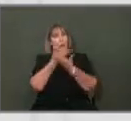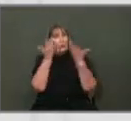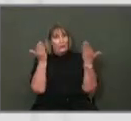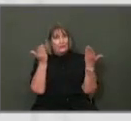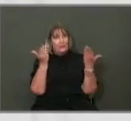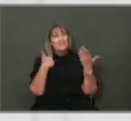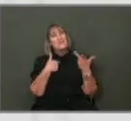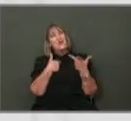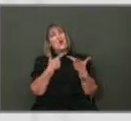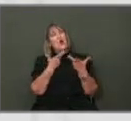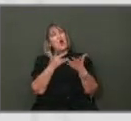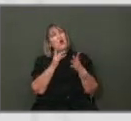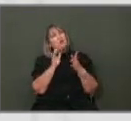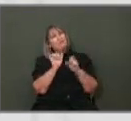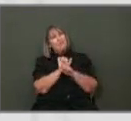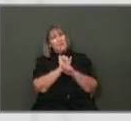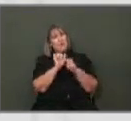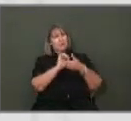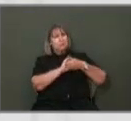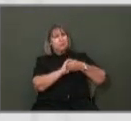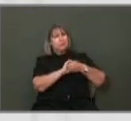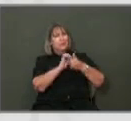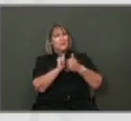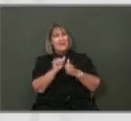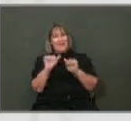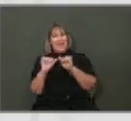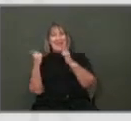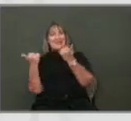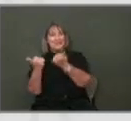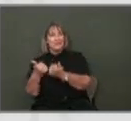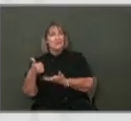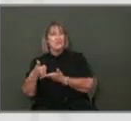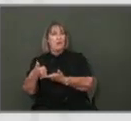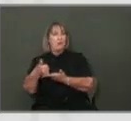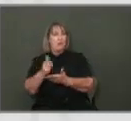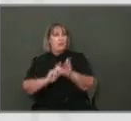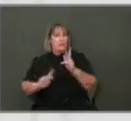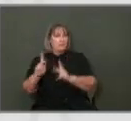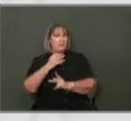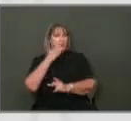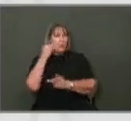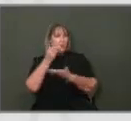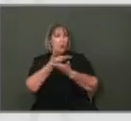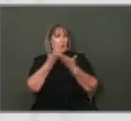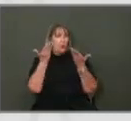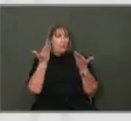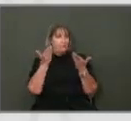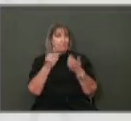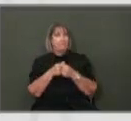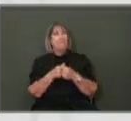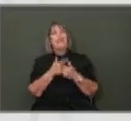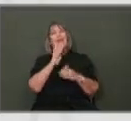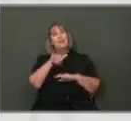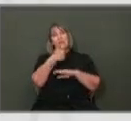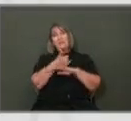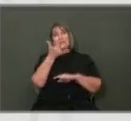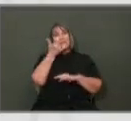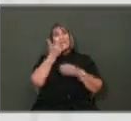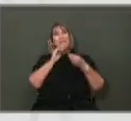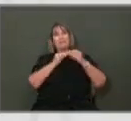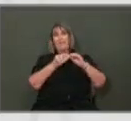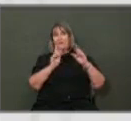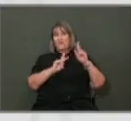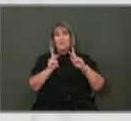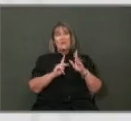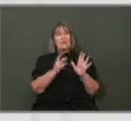homeless nonprofits. And we also established a hotline for the homeless, or those that were